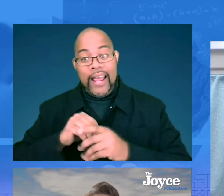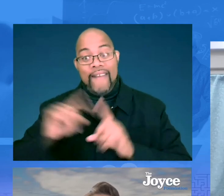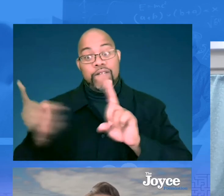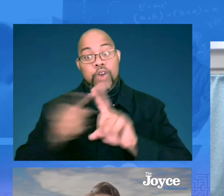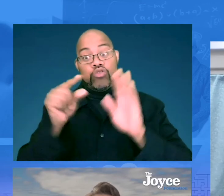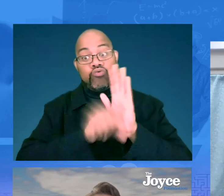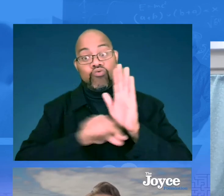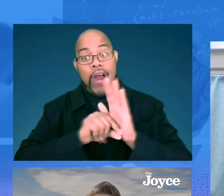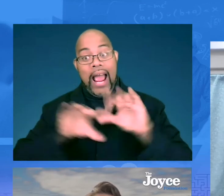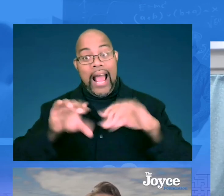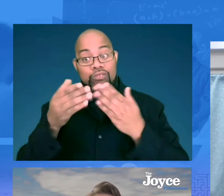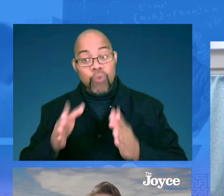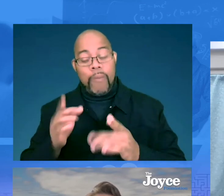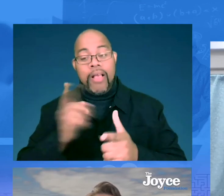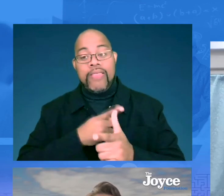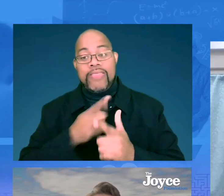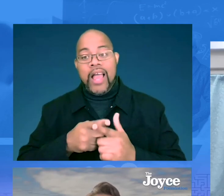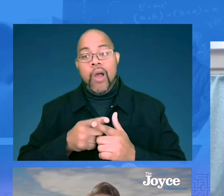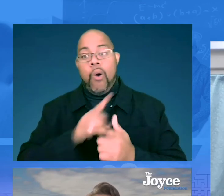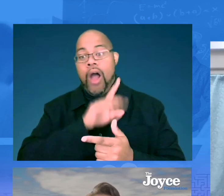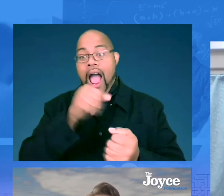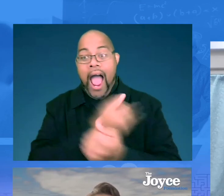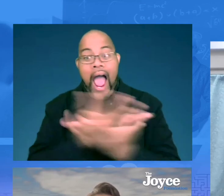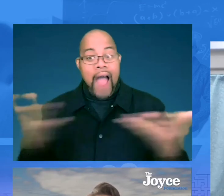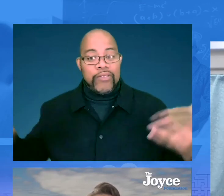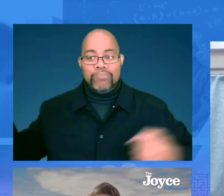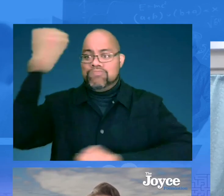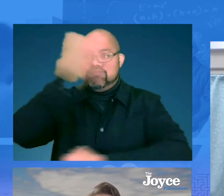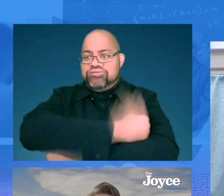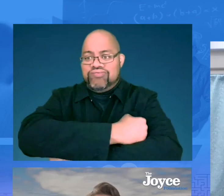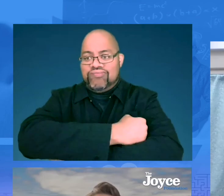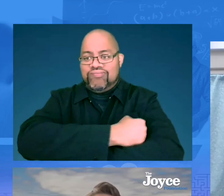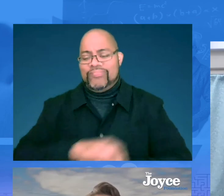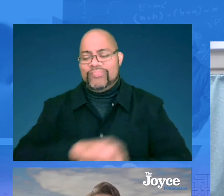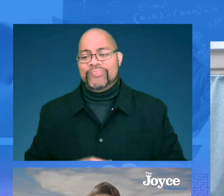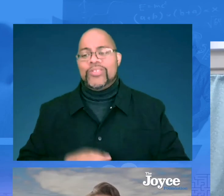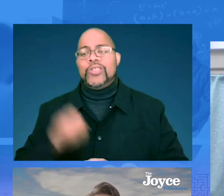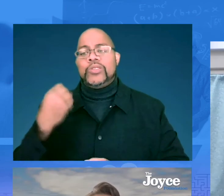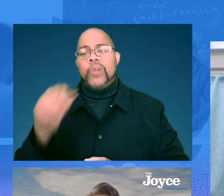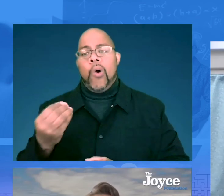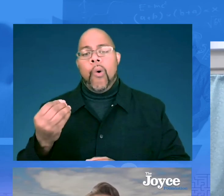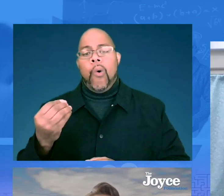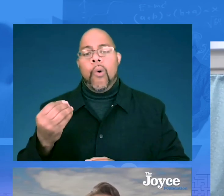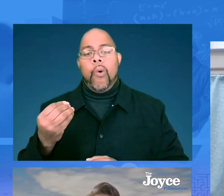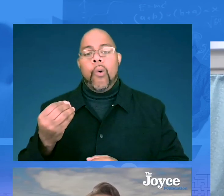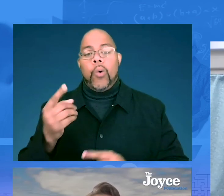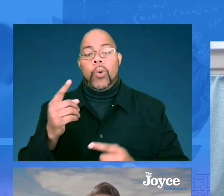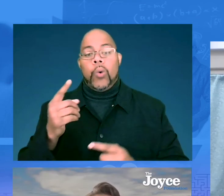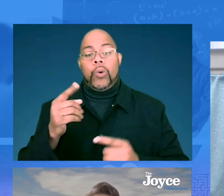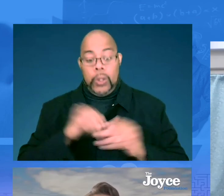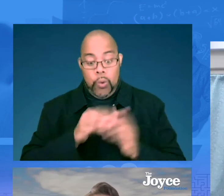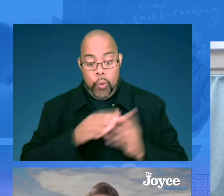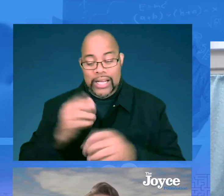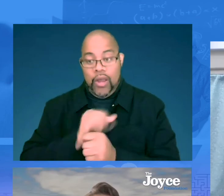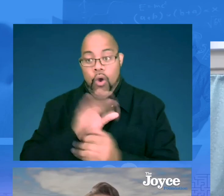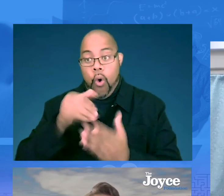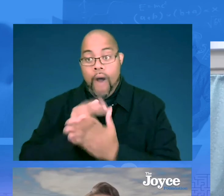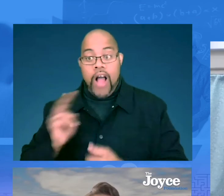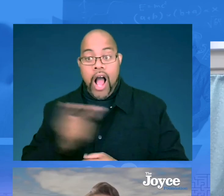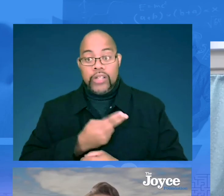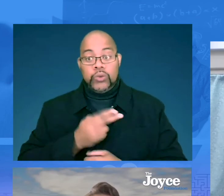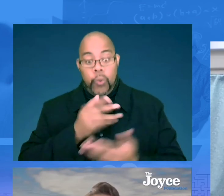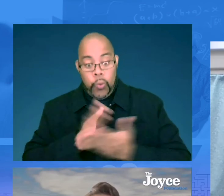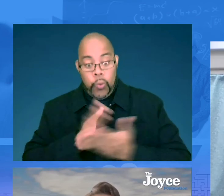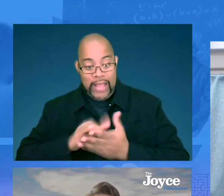I was supposed to start in a first-grade classroom. And then that's when everything was shut down. And so, in order to